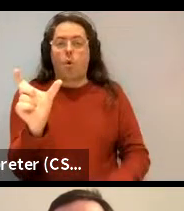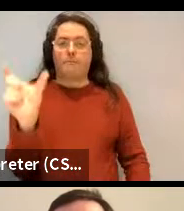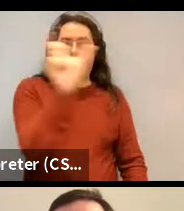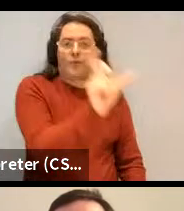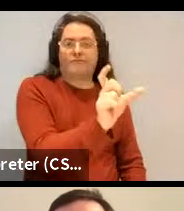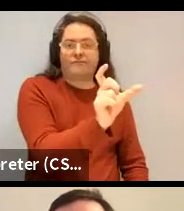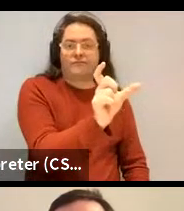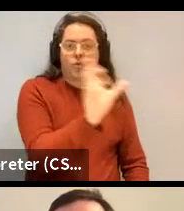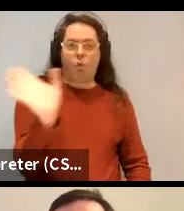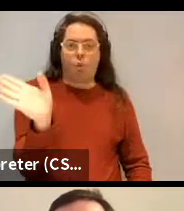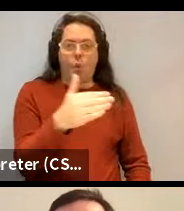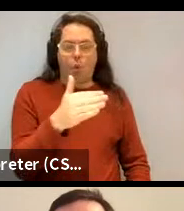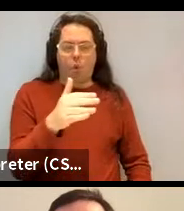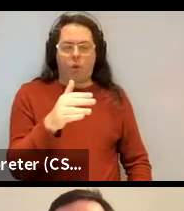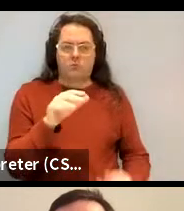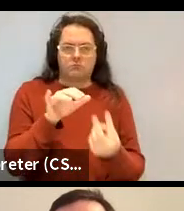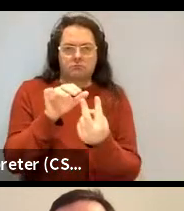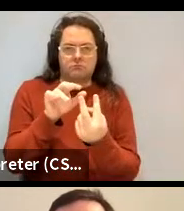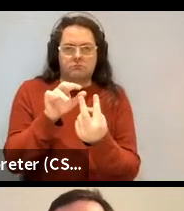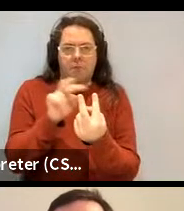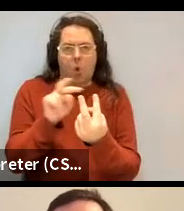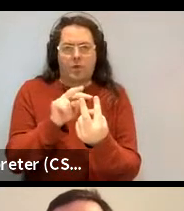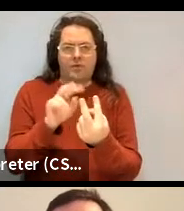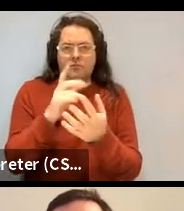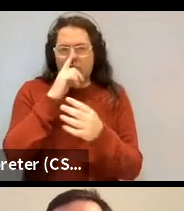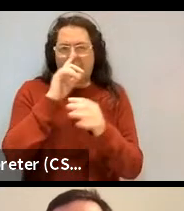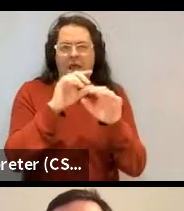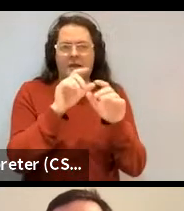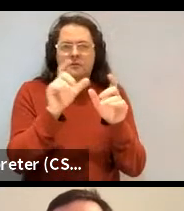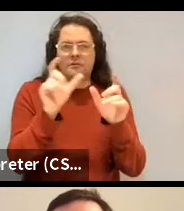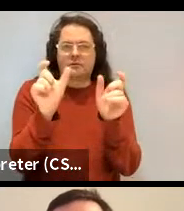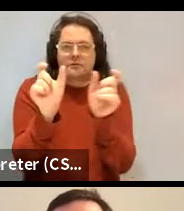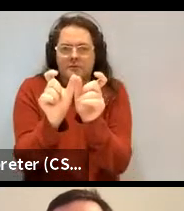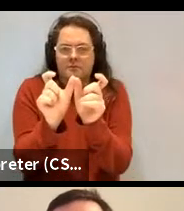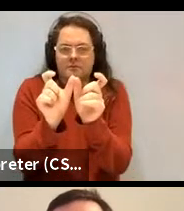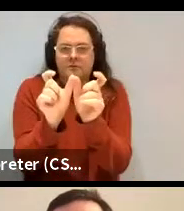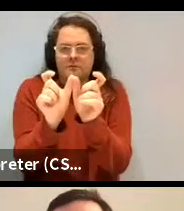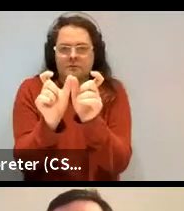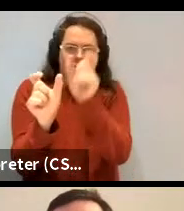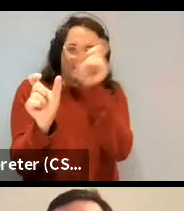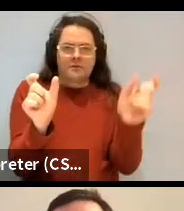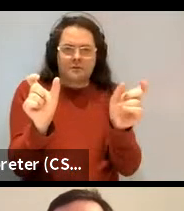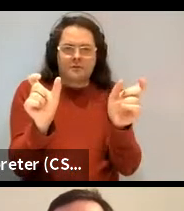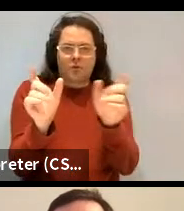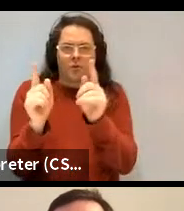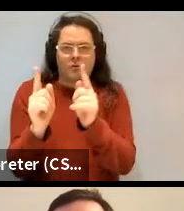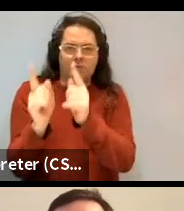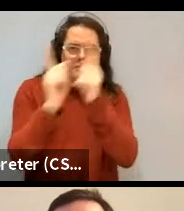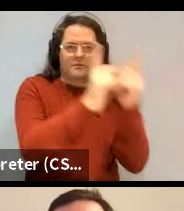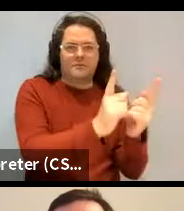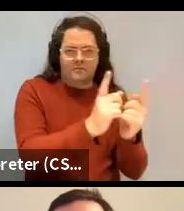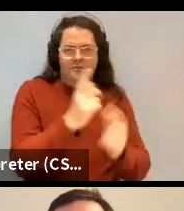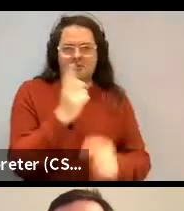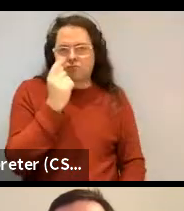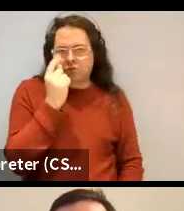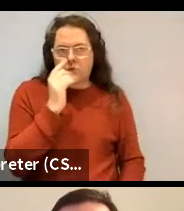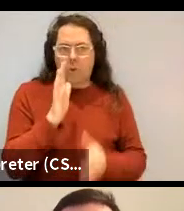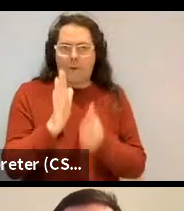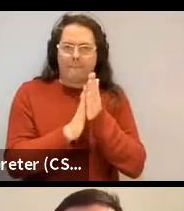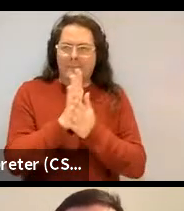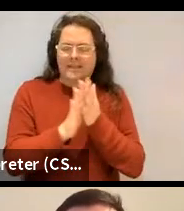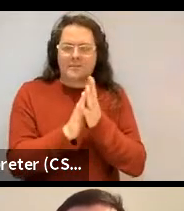So, you know, I think people can group it either way. I think, I think of constituents as, as lint, as contiguous,